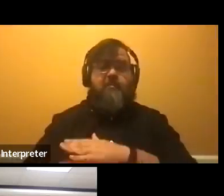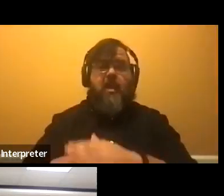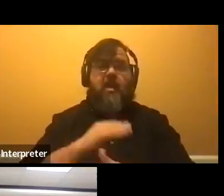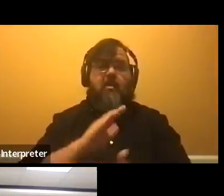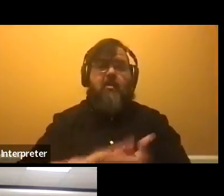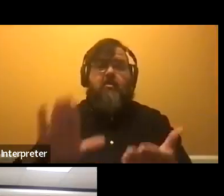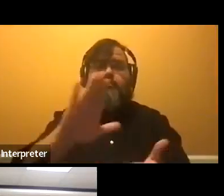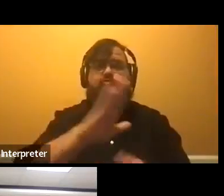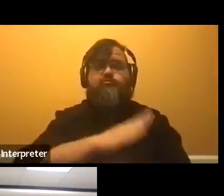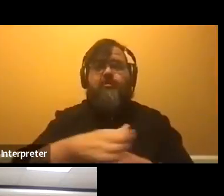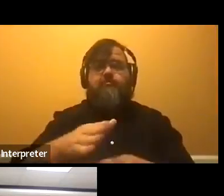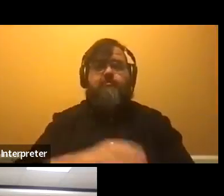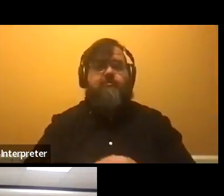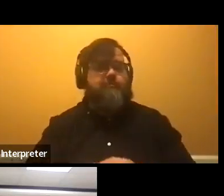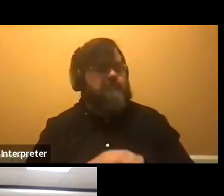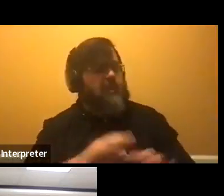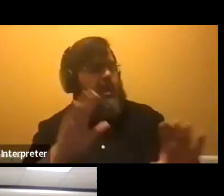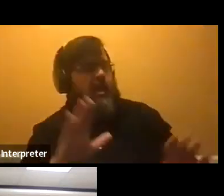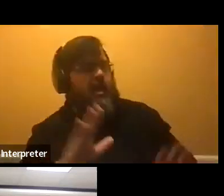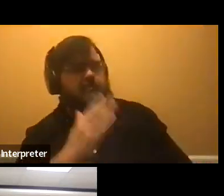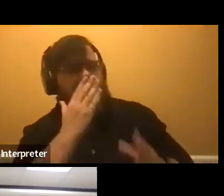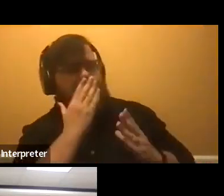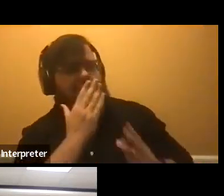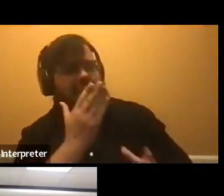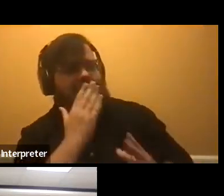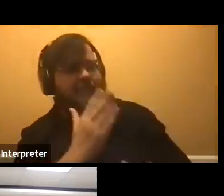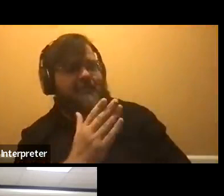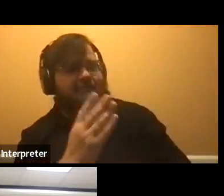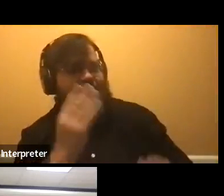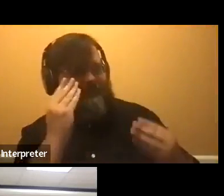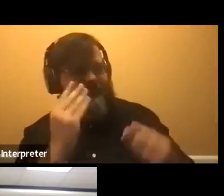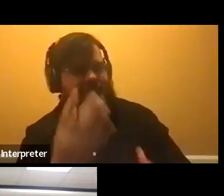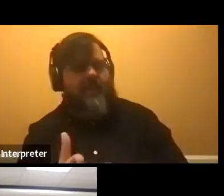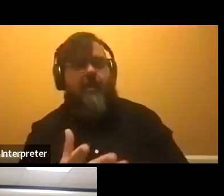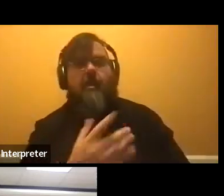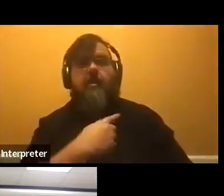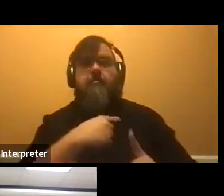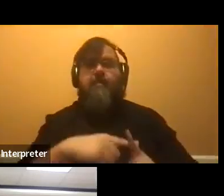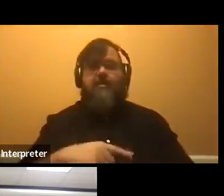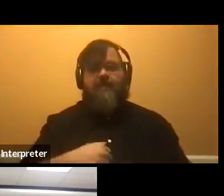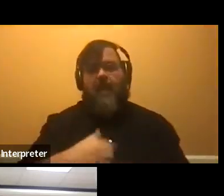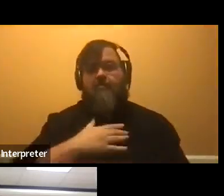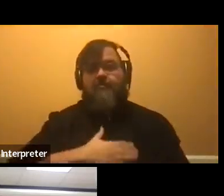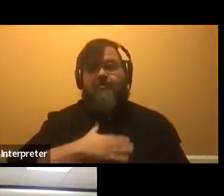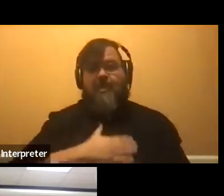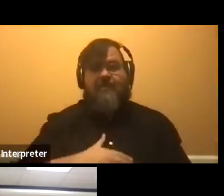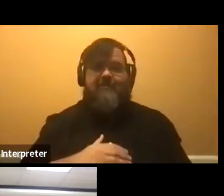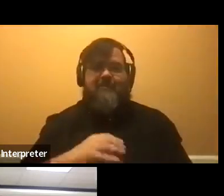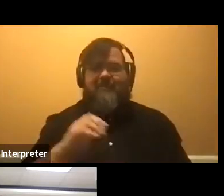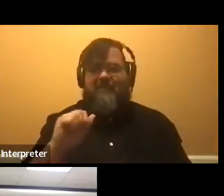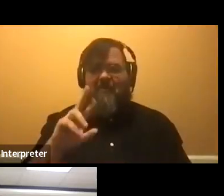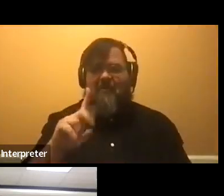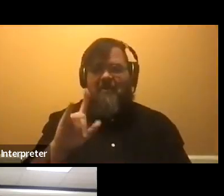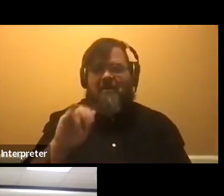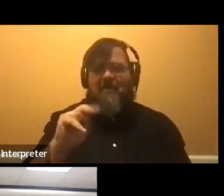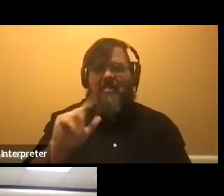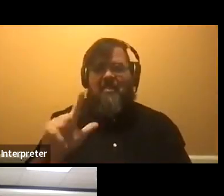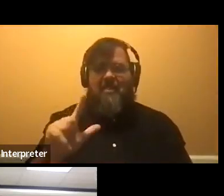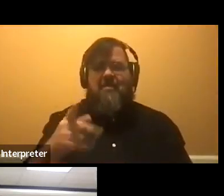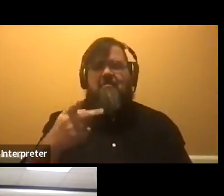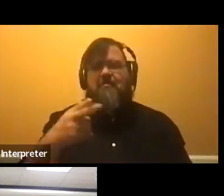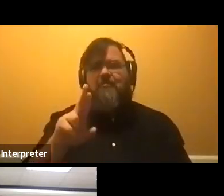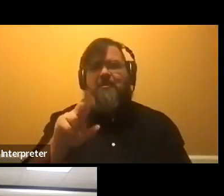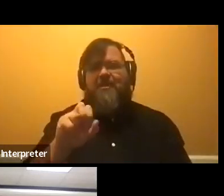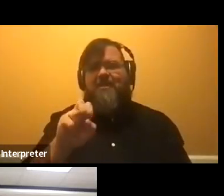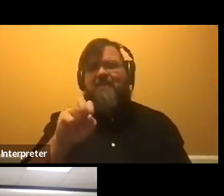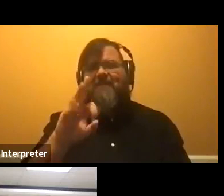That's awesome. Thank you guys for sharing that. Um, and I, I appreciate you saying Cardinal Preview Day, cause I definitely want to put a plug in for anyone watching.